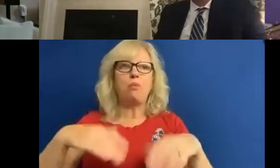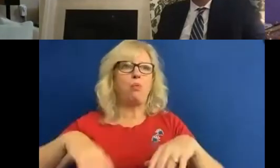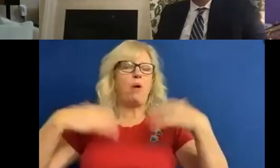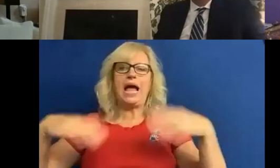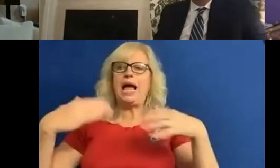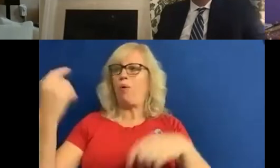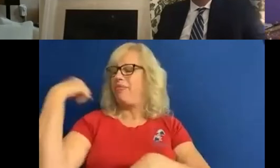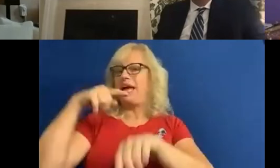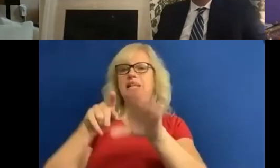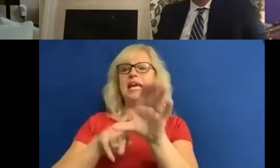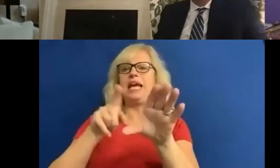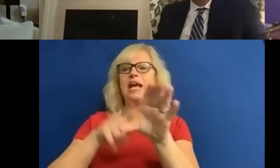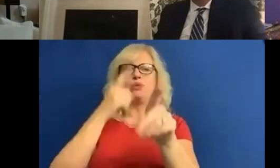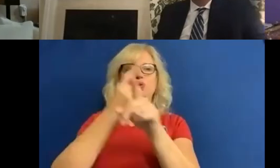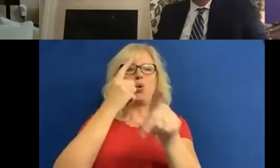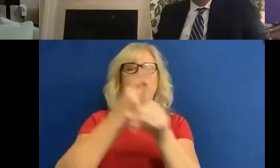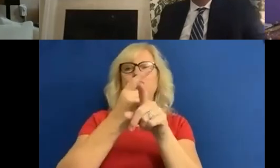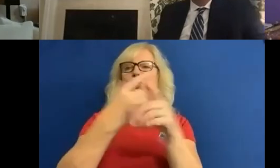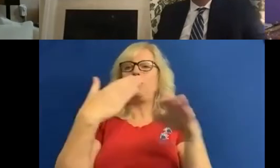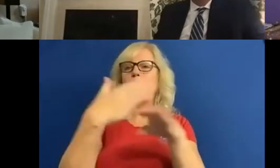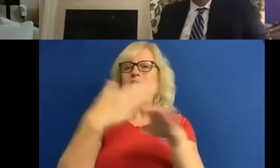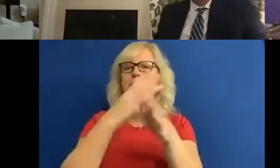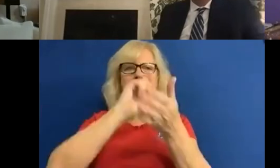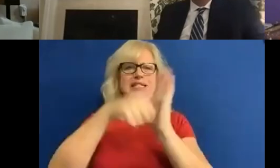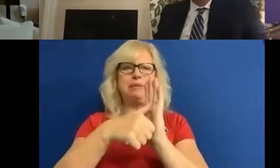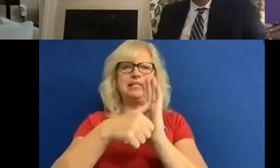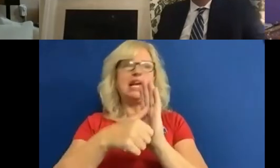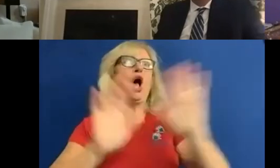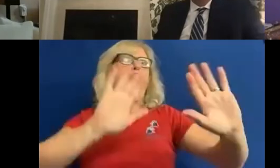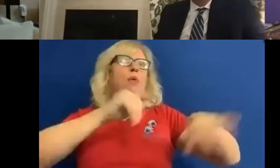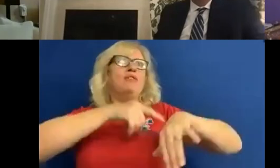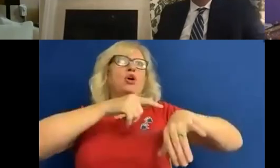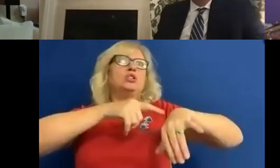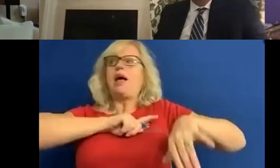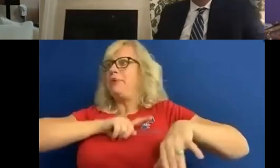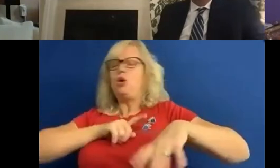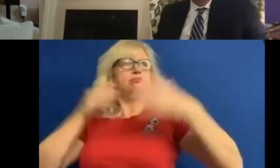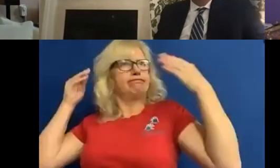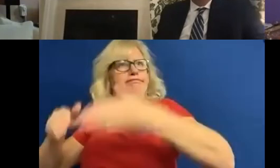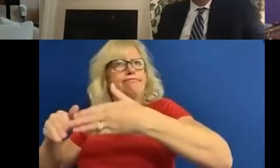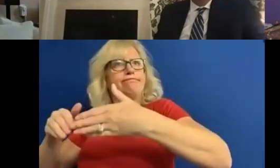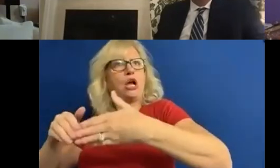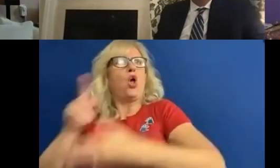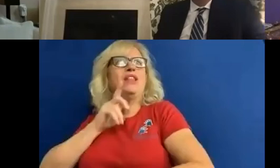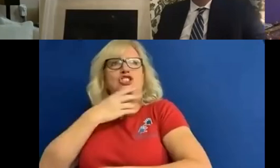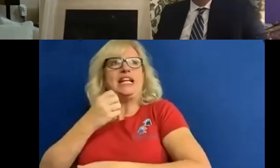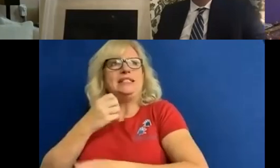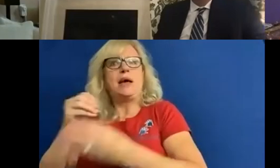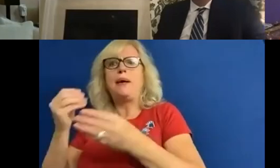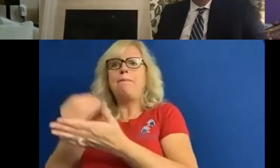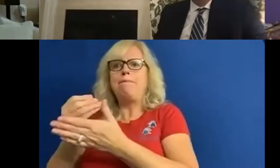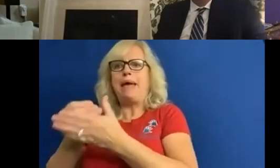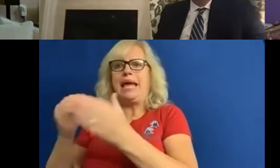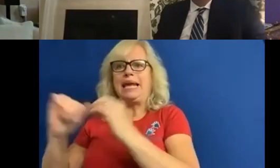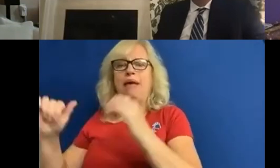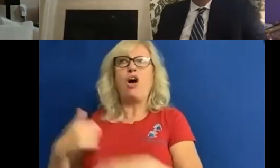talking to employers about disability, we can't we haven't got time for that we're doing the gender pay gap. Everybody was focused on the gender pay gap. Great. I'm a